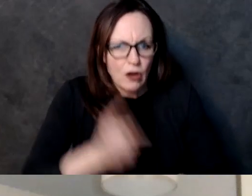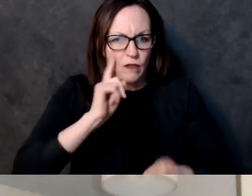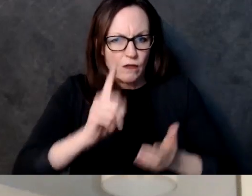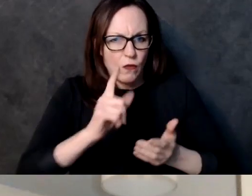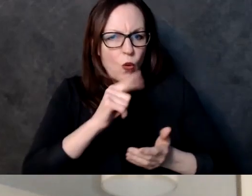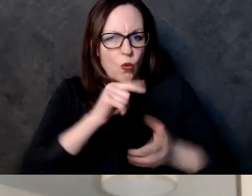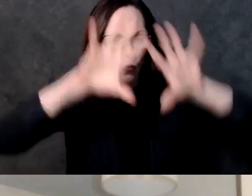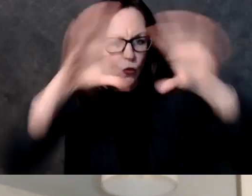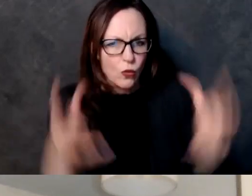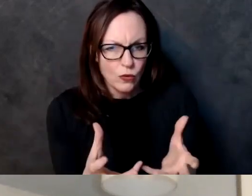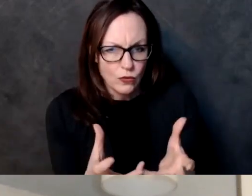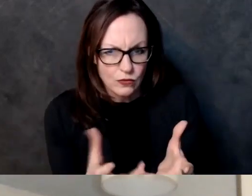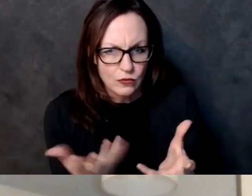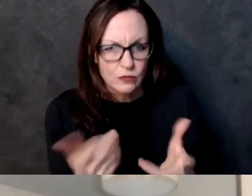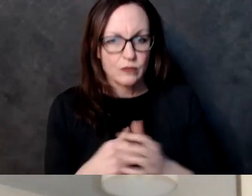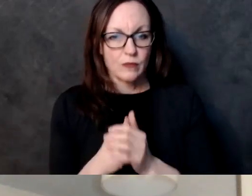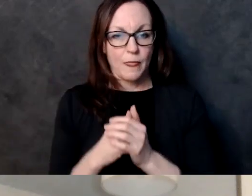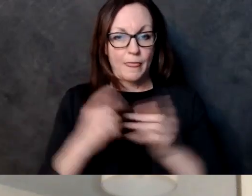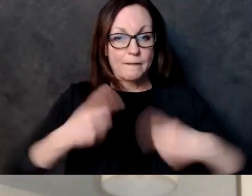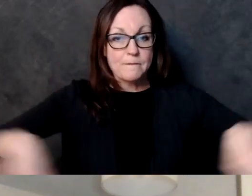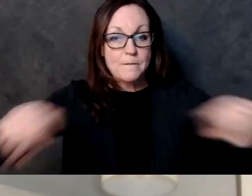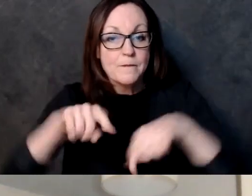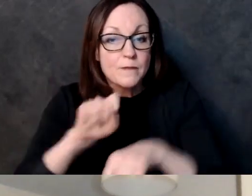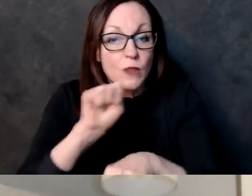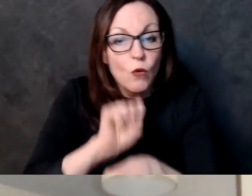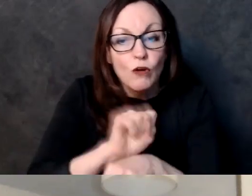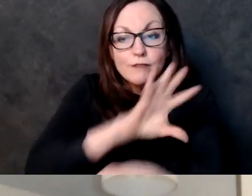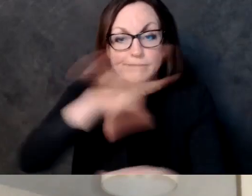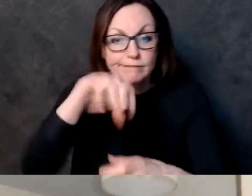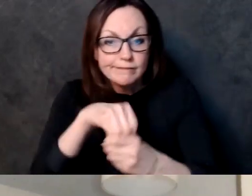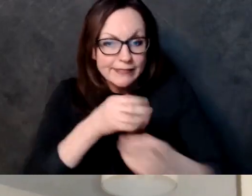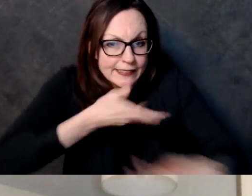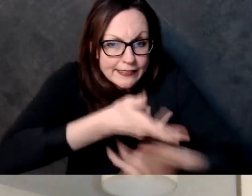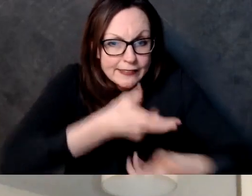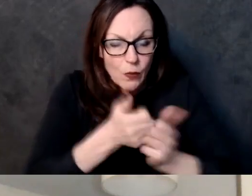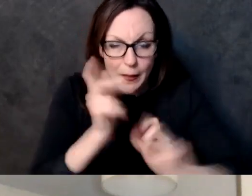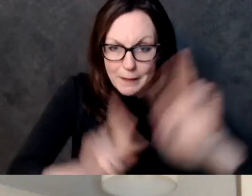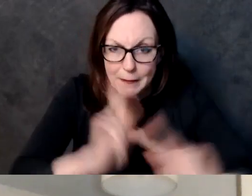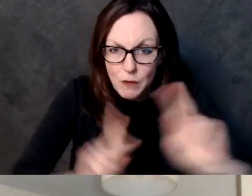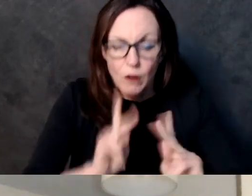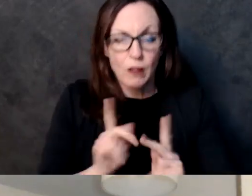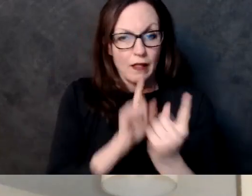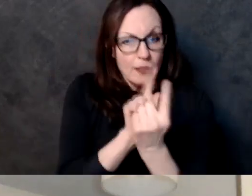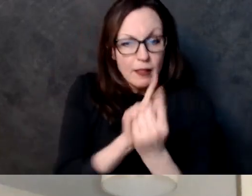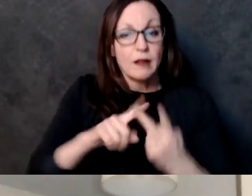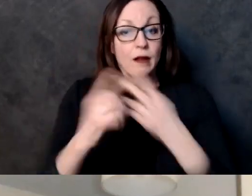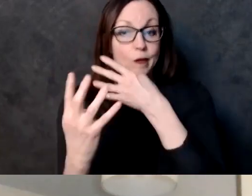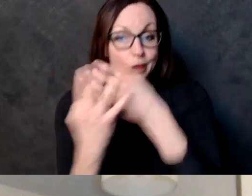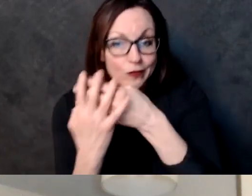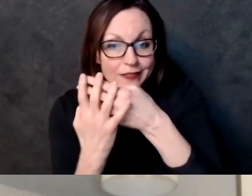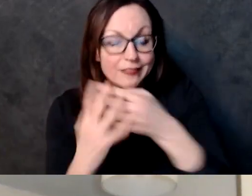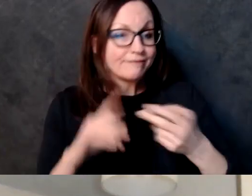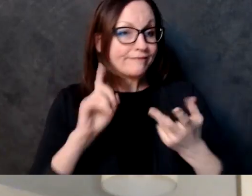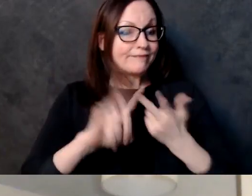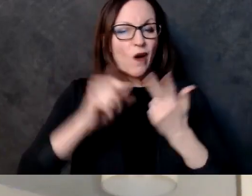covid19 my staff will post that in the chat so you can click on that uh some individuals who are not ineligible groups have been